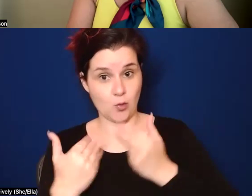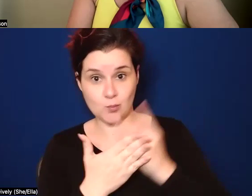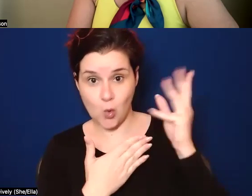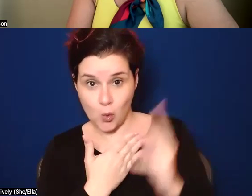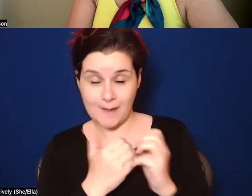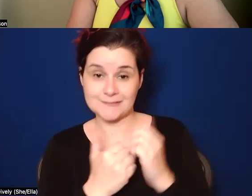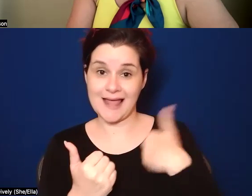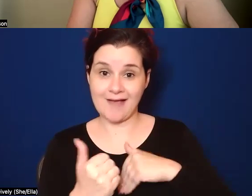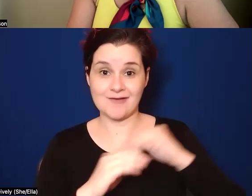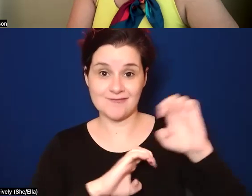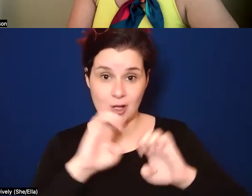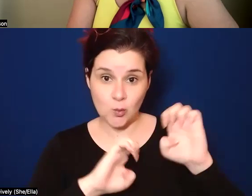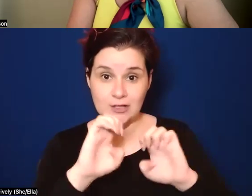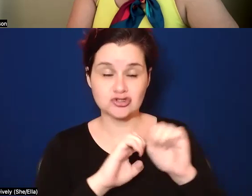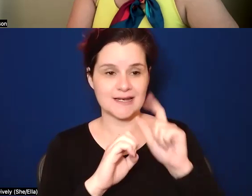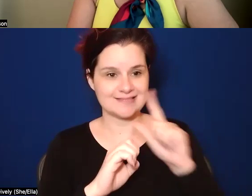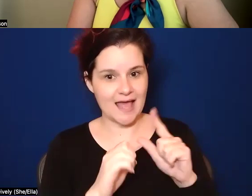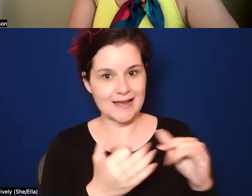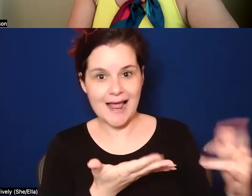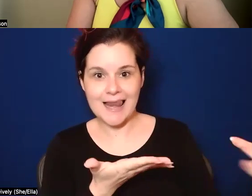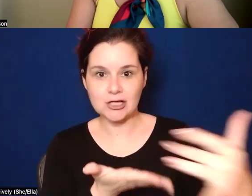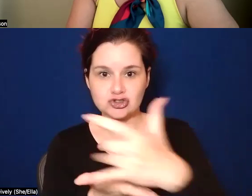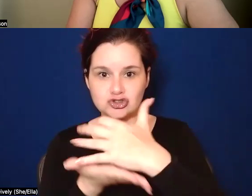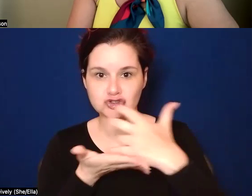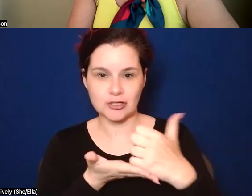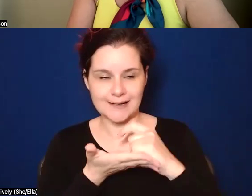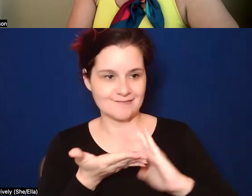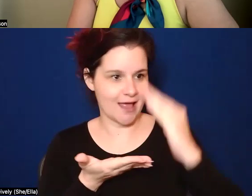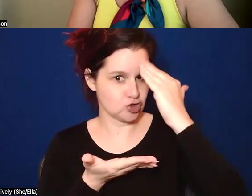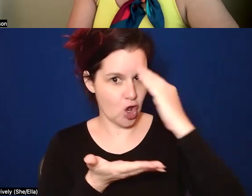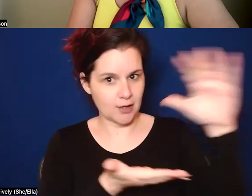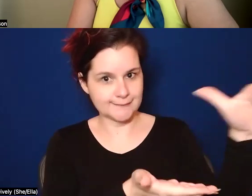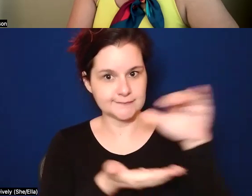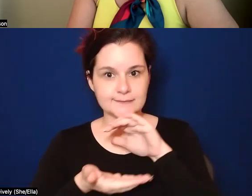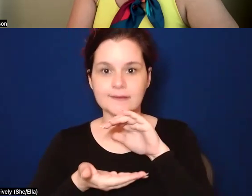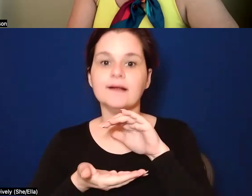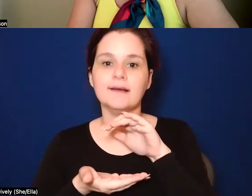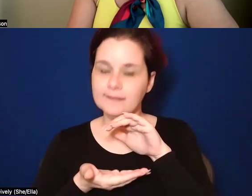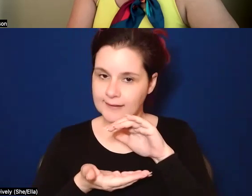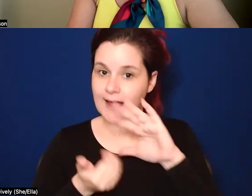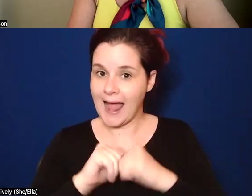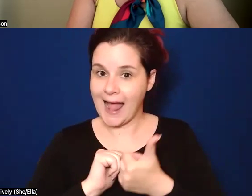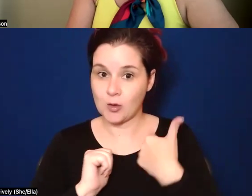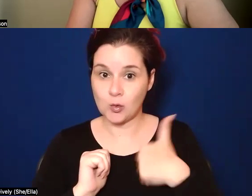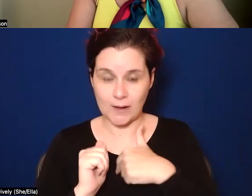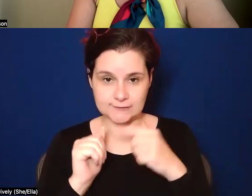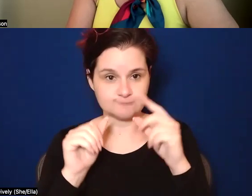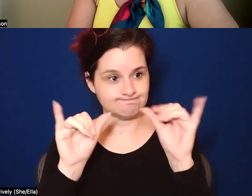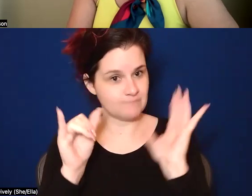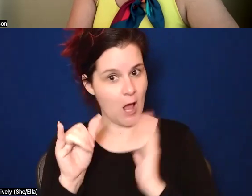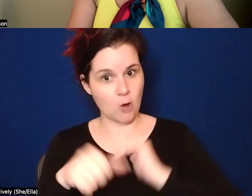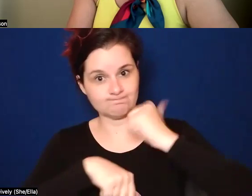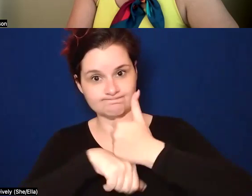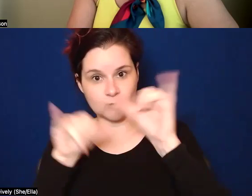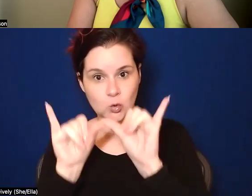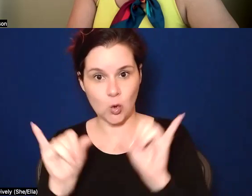have evaluation and that collection, the gathering of the knowledge and, you know, how we want to measure our goals it